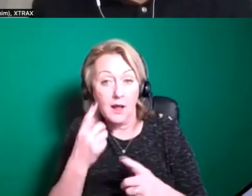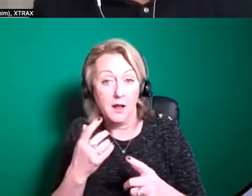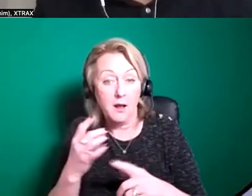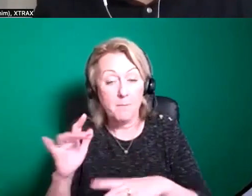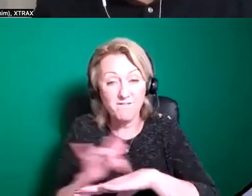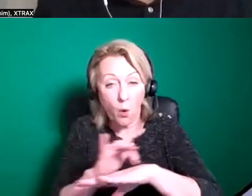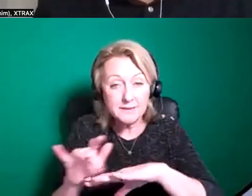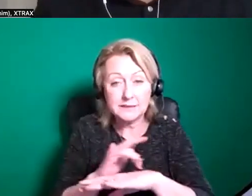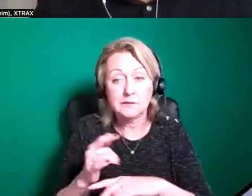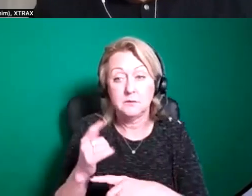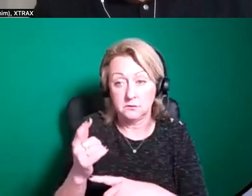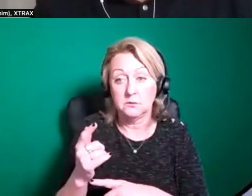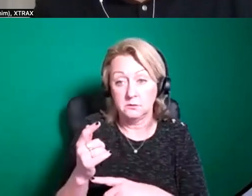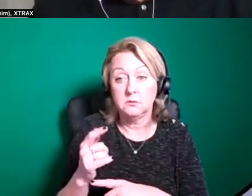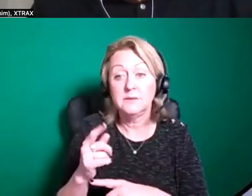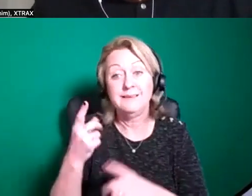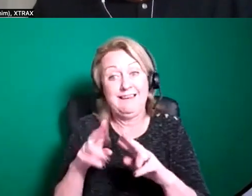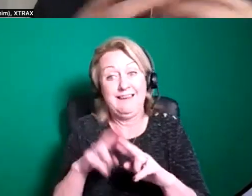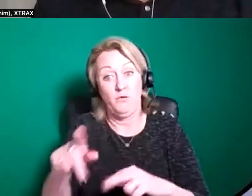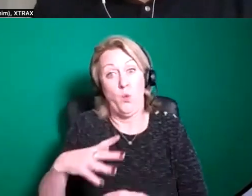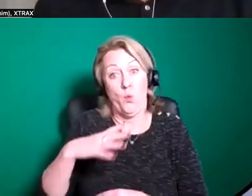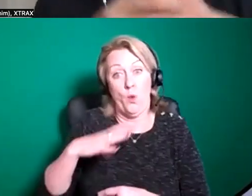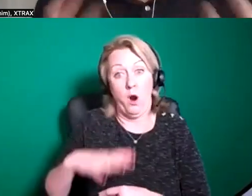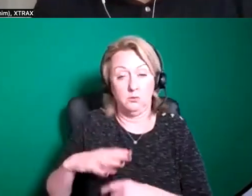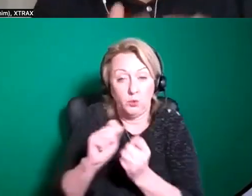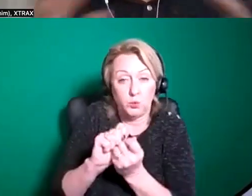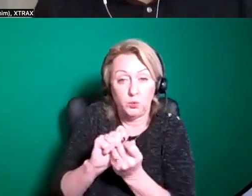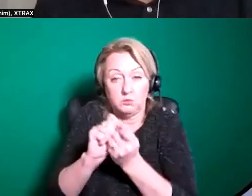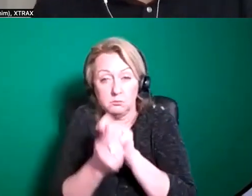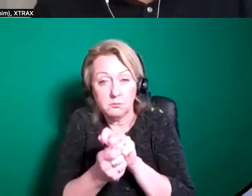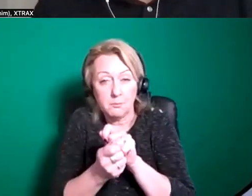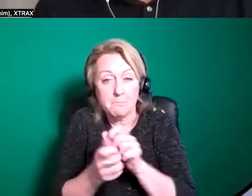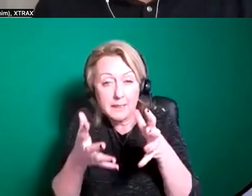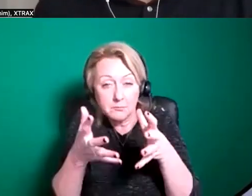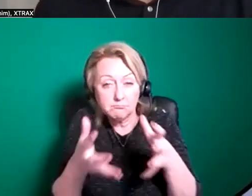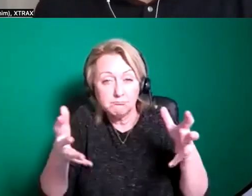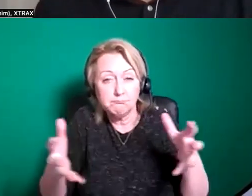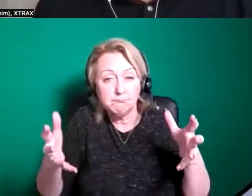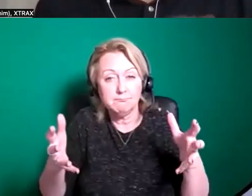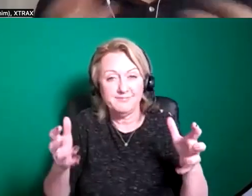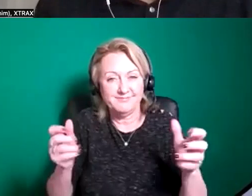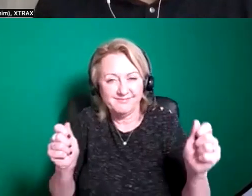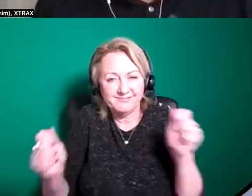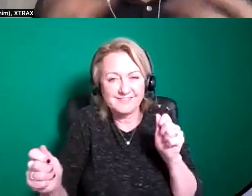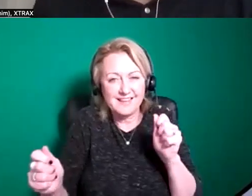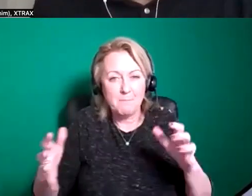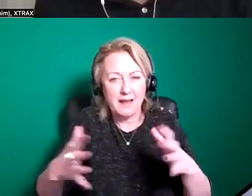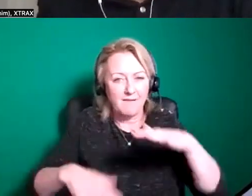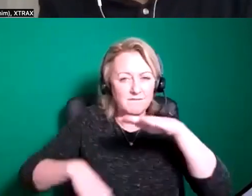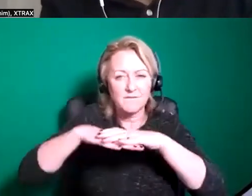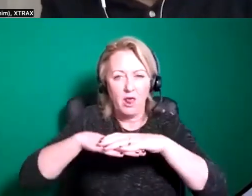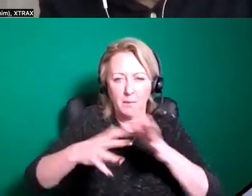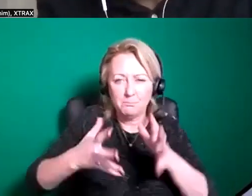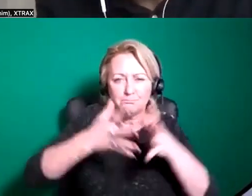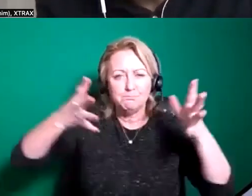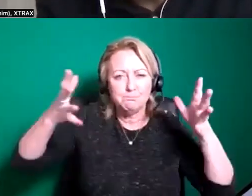yeah if your intention in the long term is to sort of adapt it and expand it and kind of grow it into uh a fuller a kind of more expansive